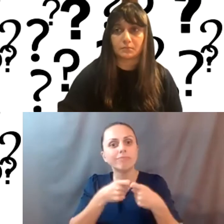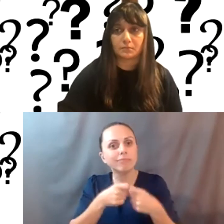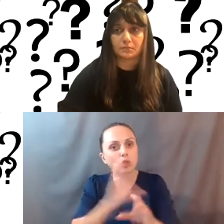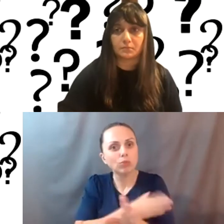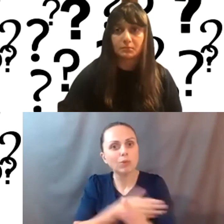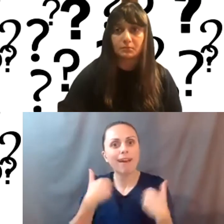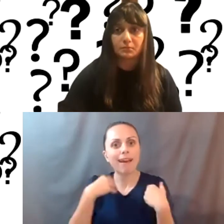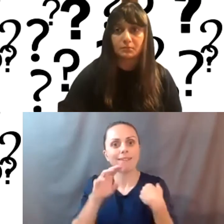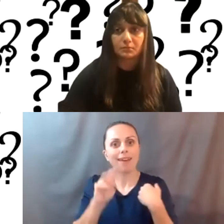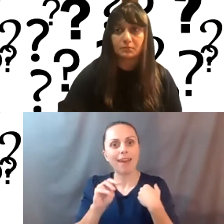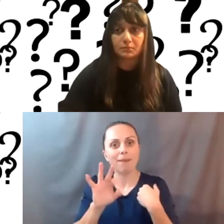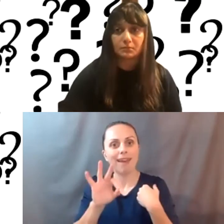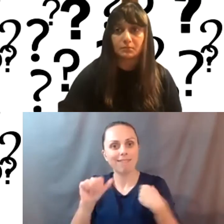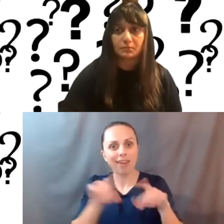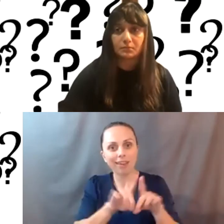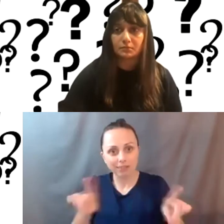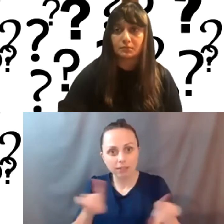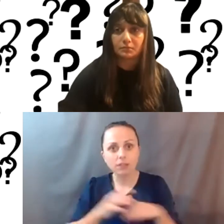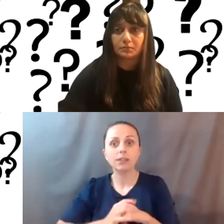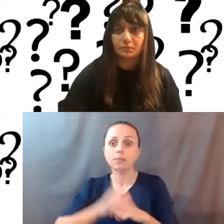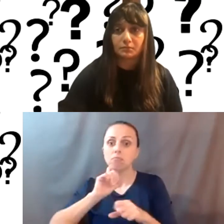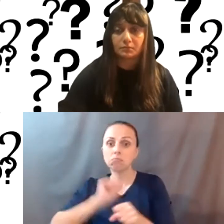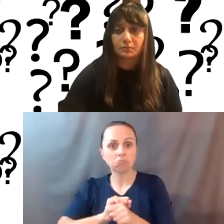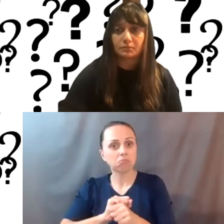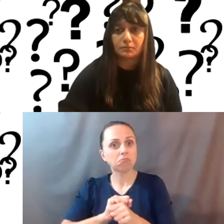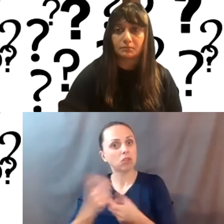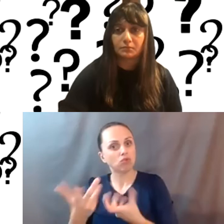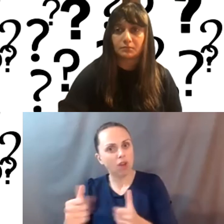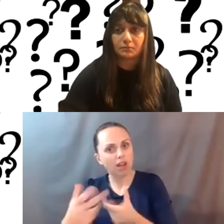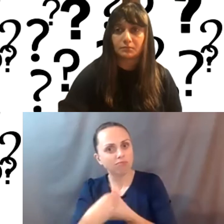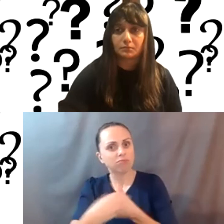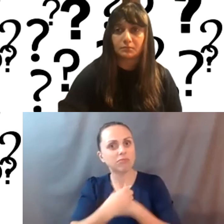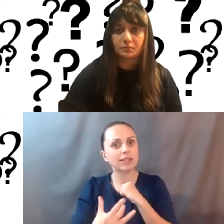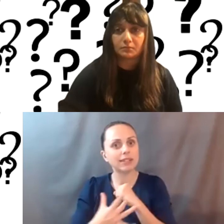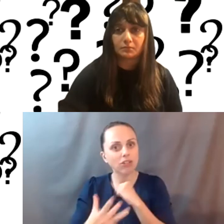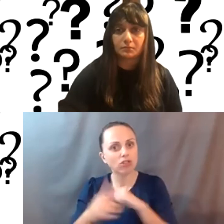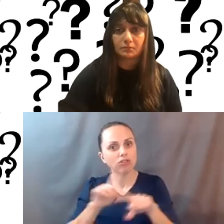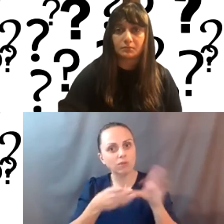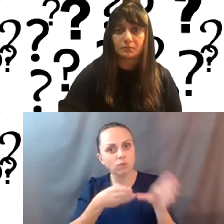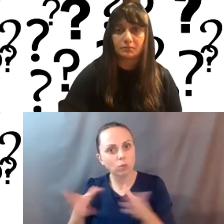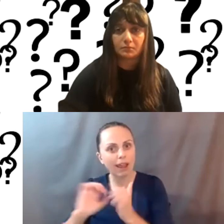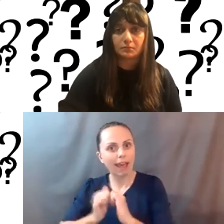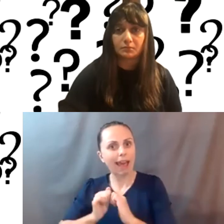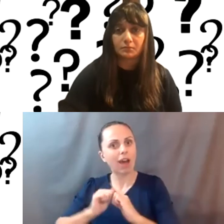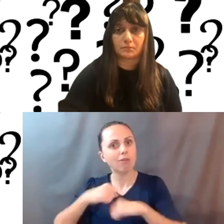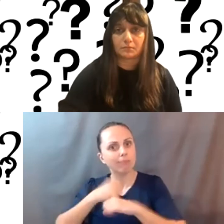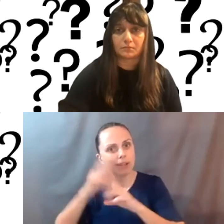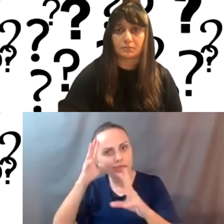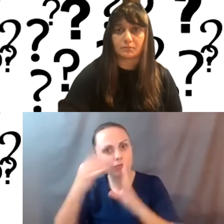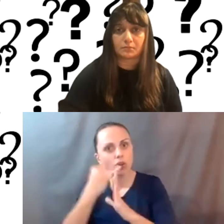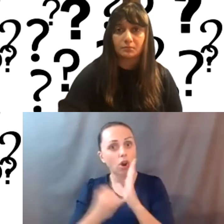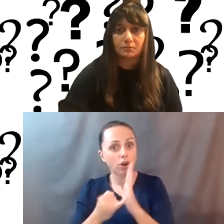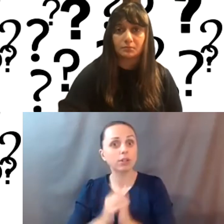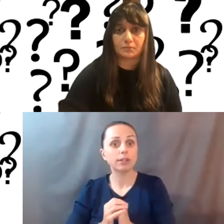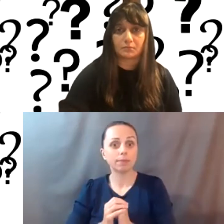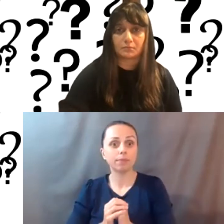MFA and really looked at using technology for different ways of making art. Luckily,